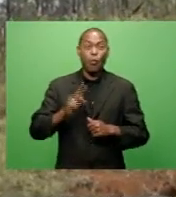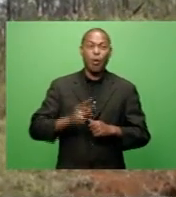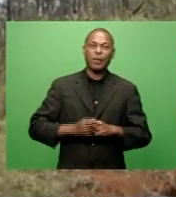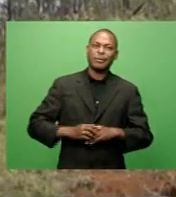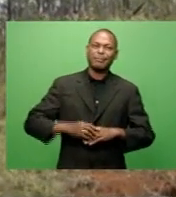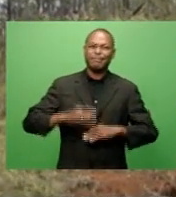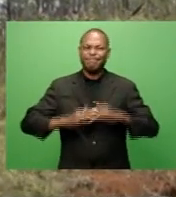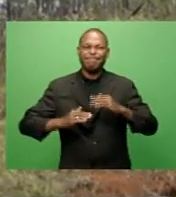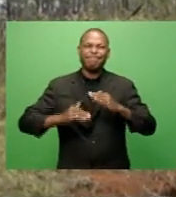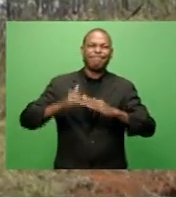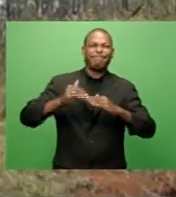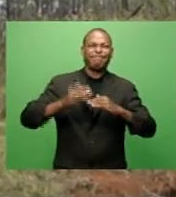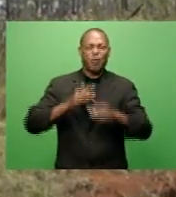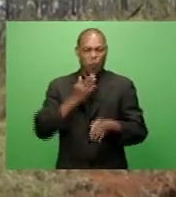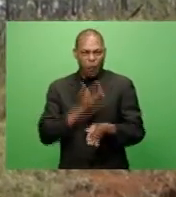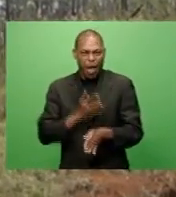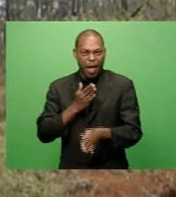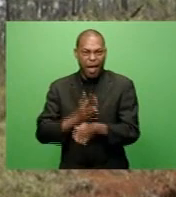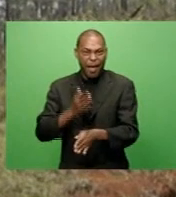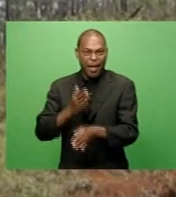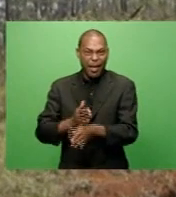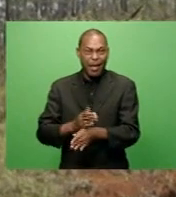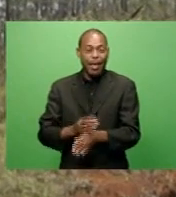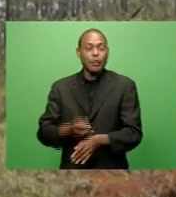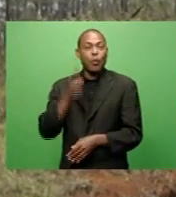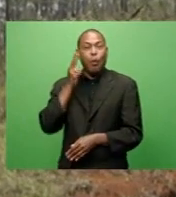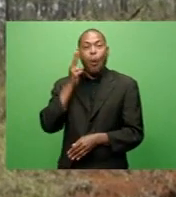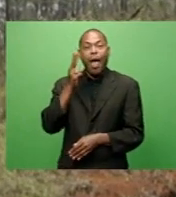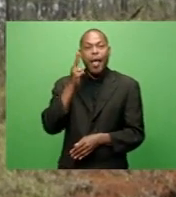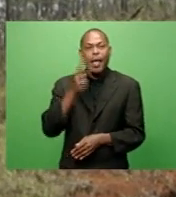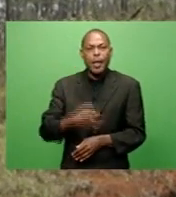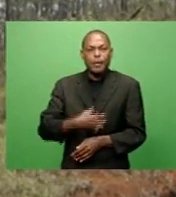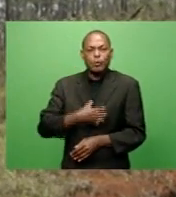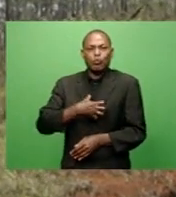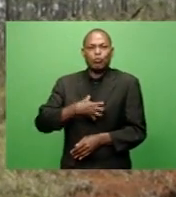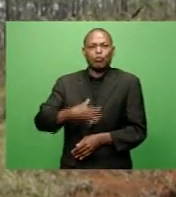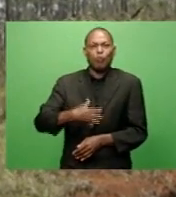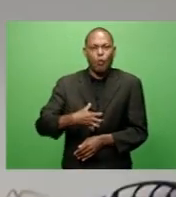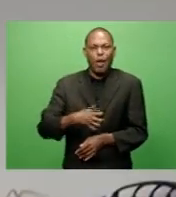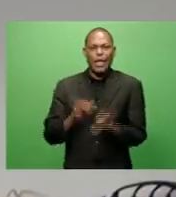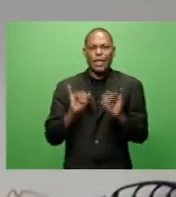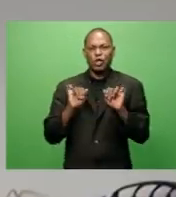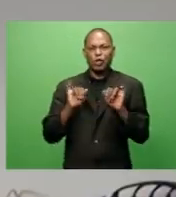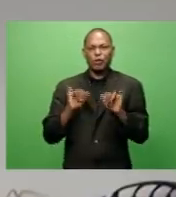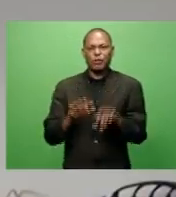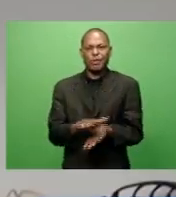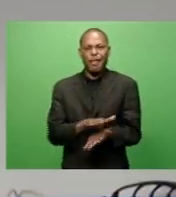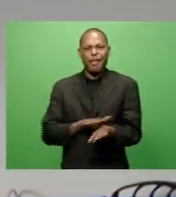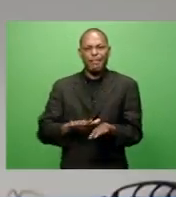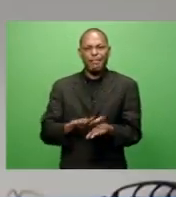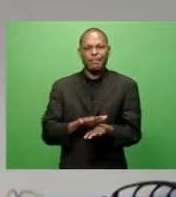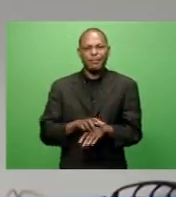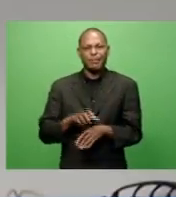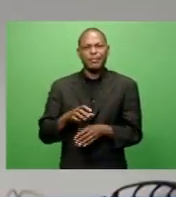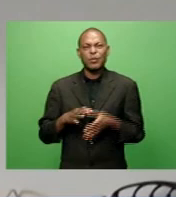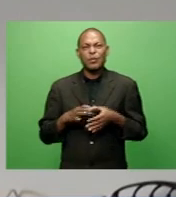the hill, the Fiji Roads Authority is again dealing with more landowners. A few more